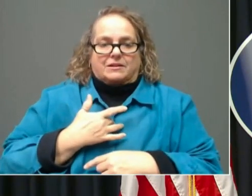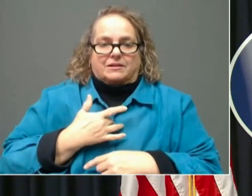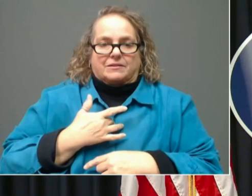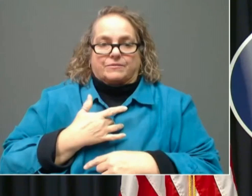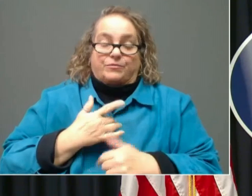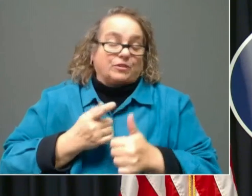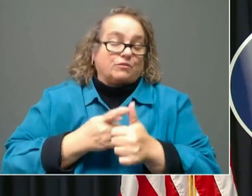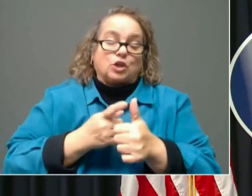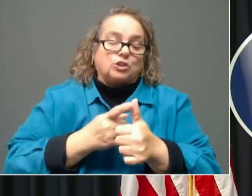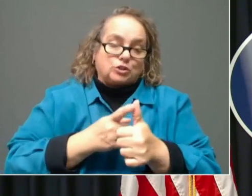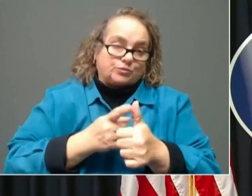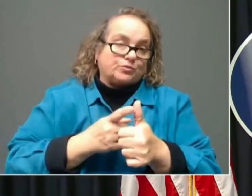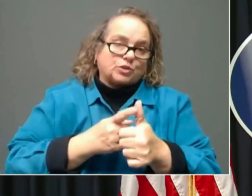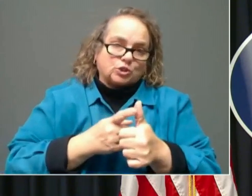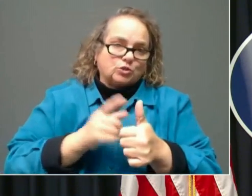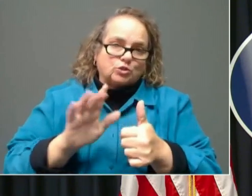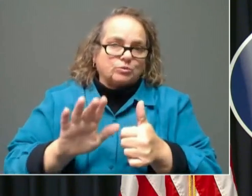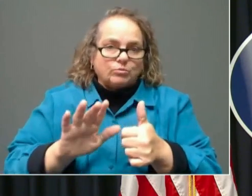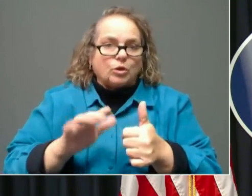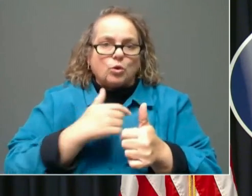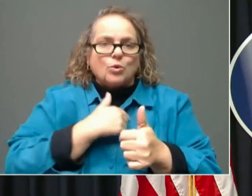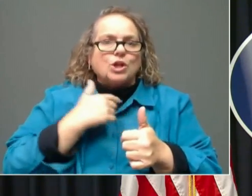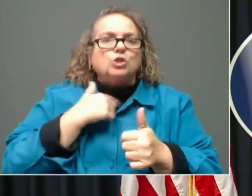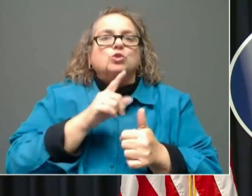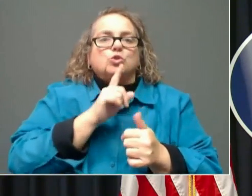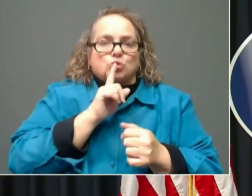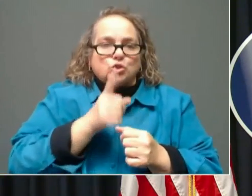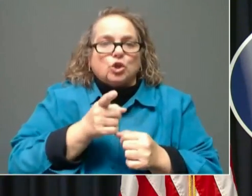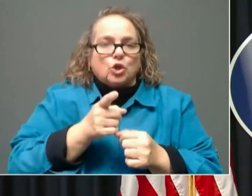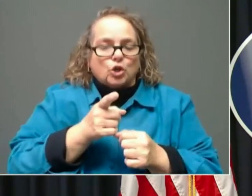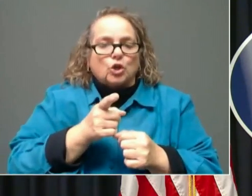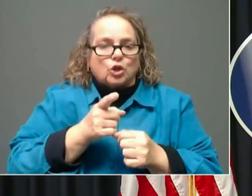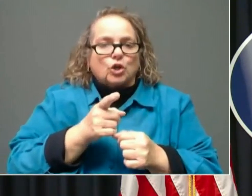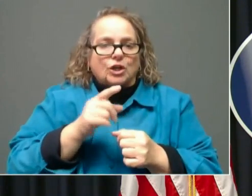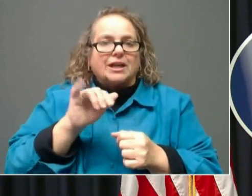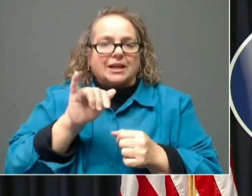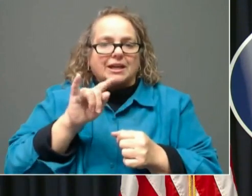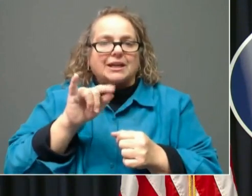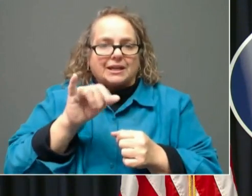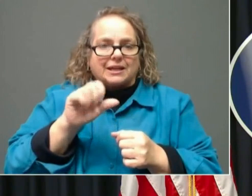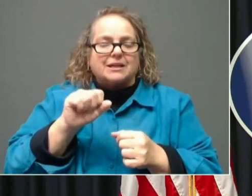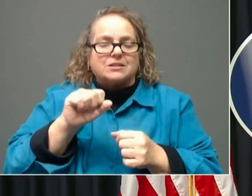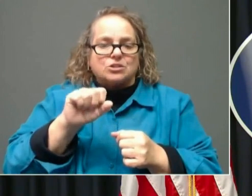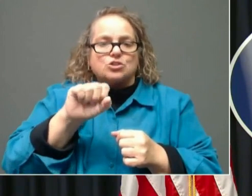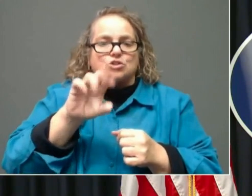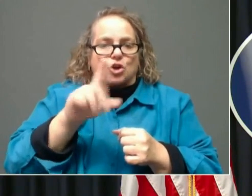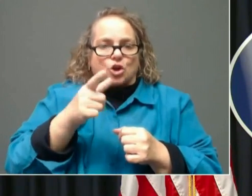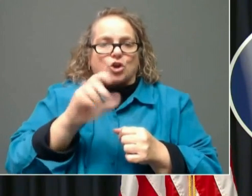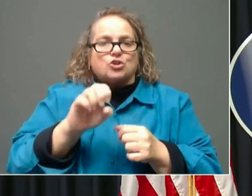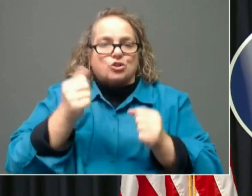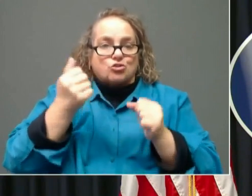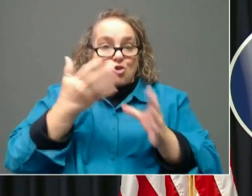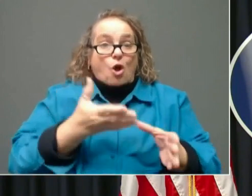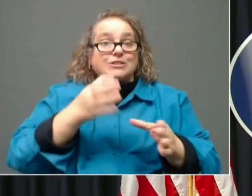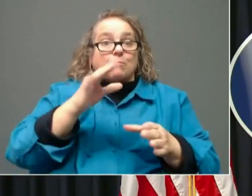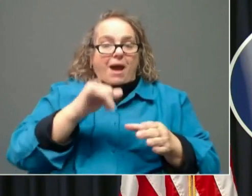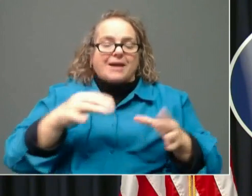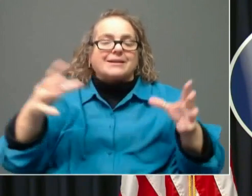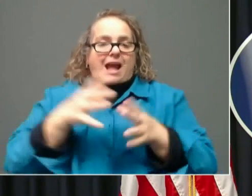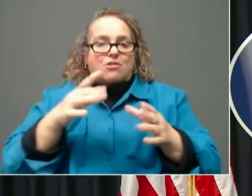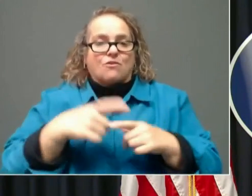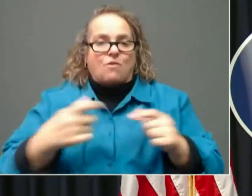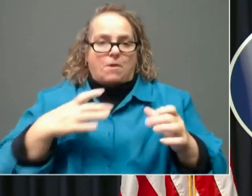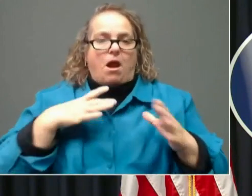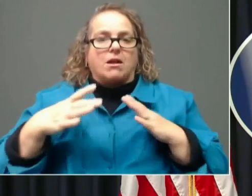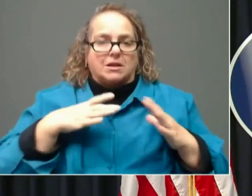we are sure that this is a surge caused by gatherings through the holidays. But